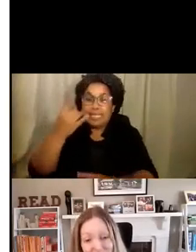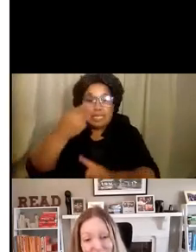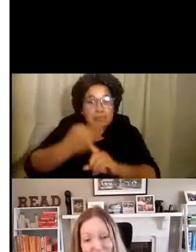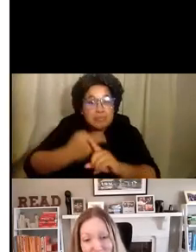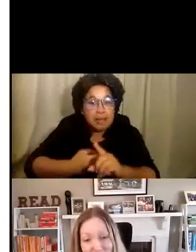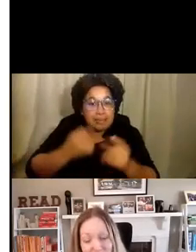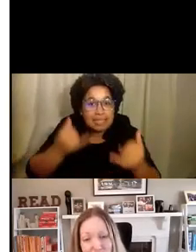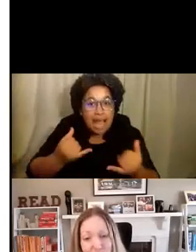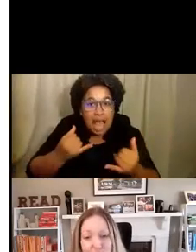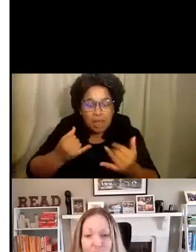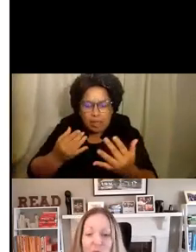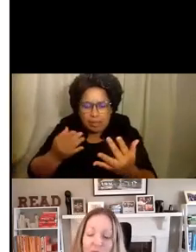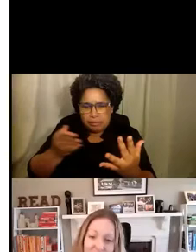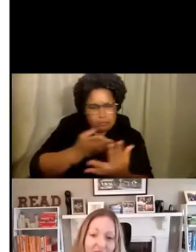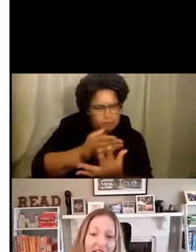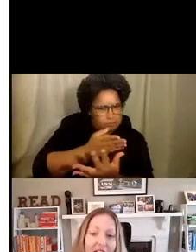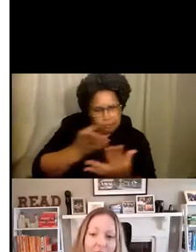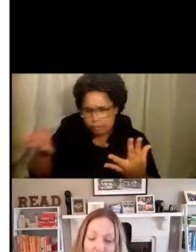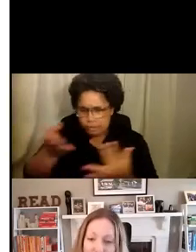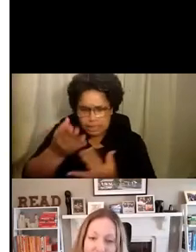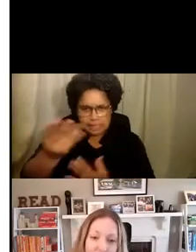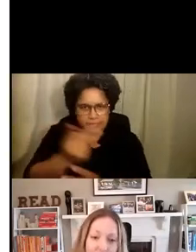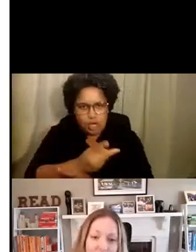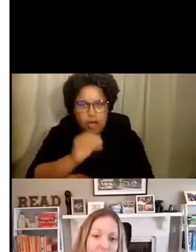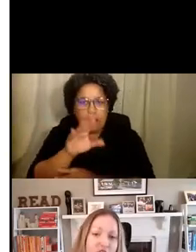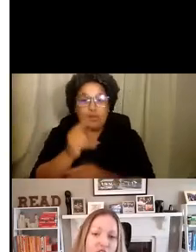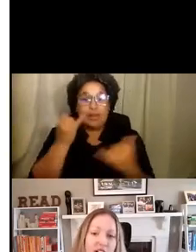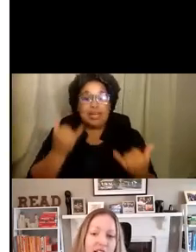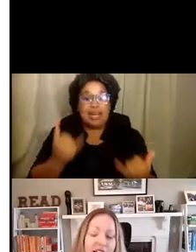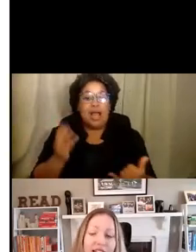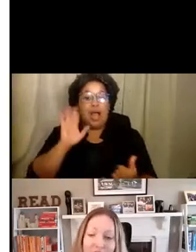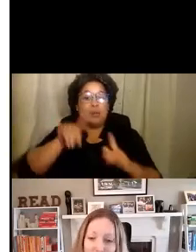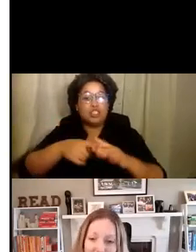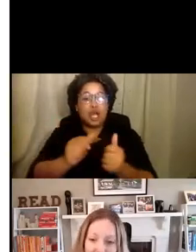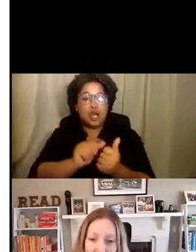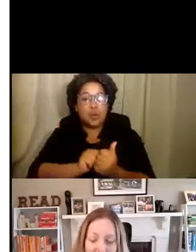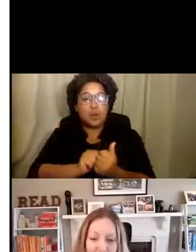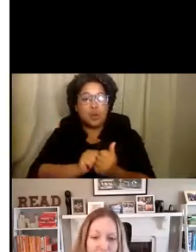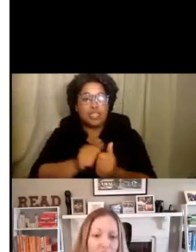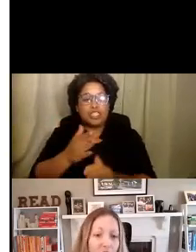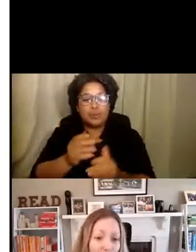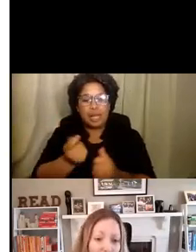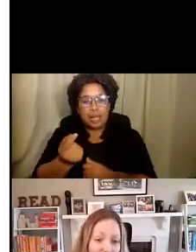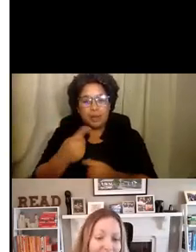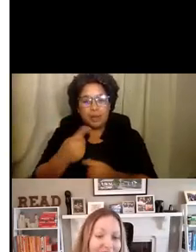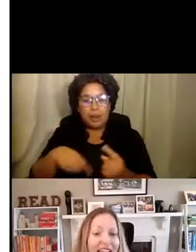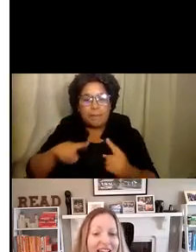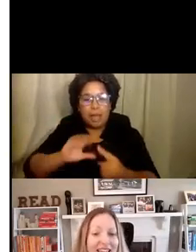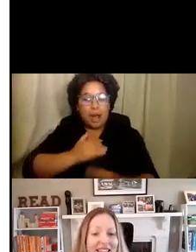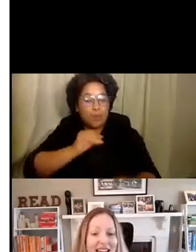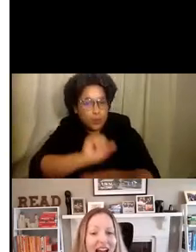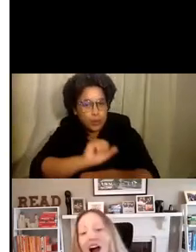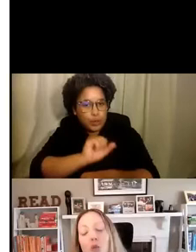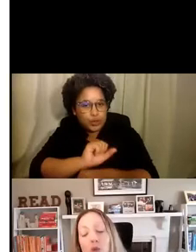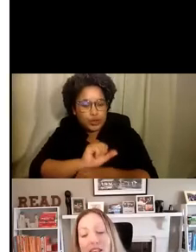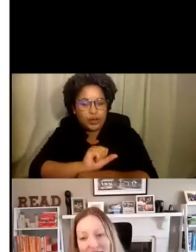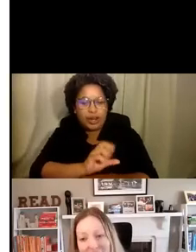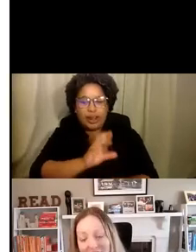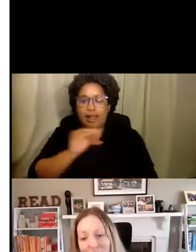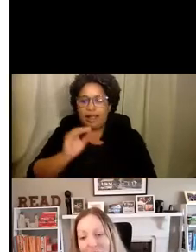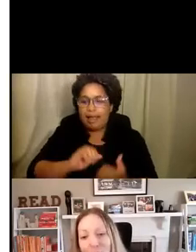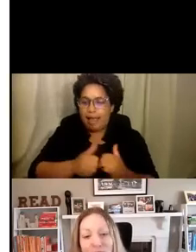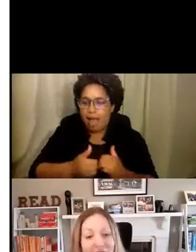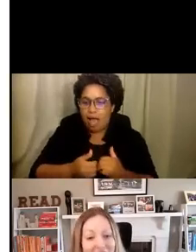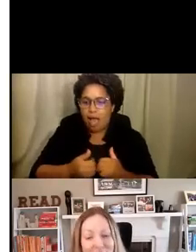now. So with that, I'm going to start off by sharing a little bit about our work and how